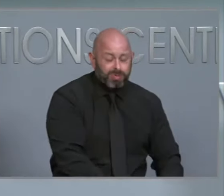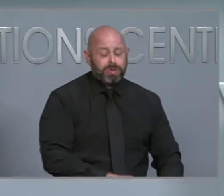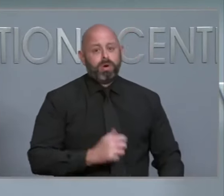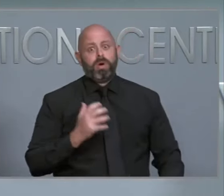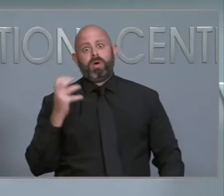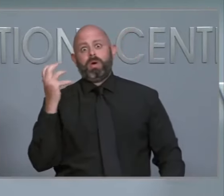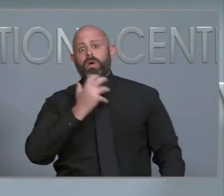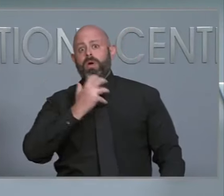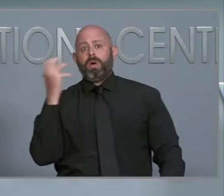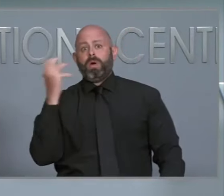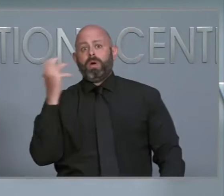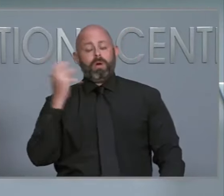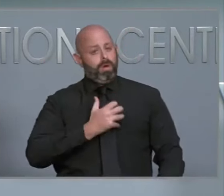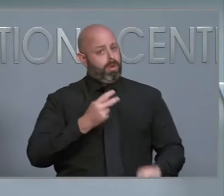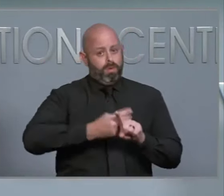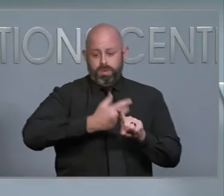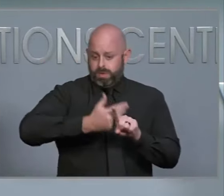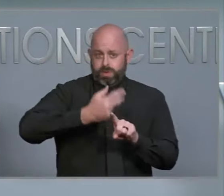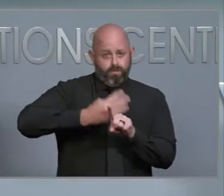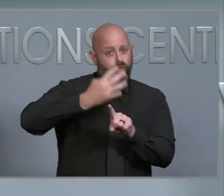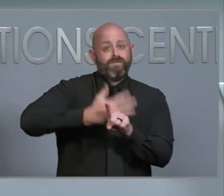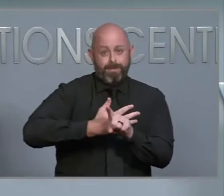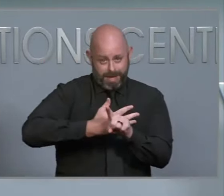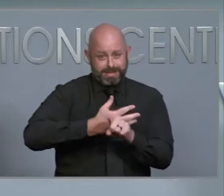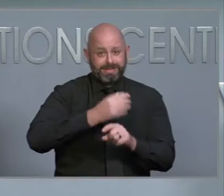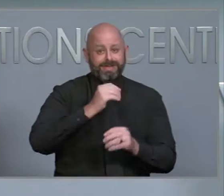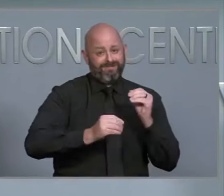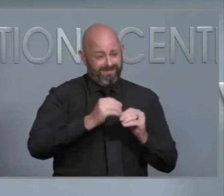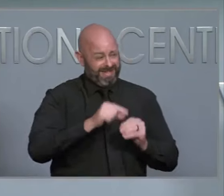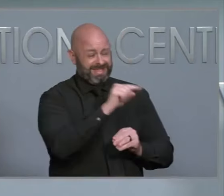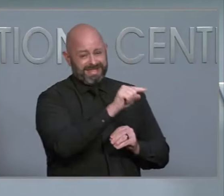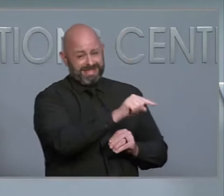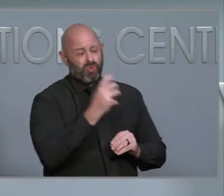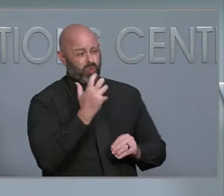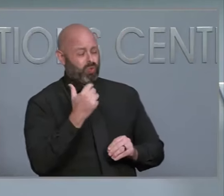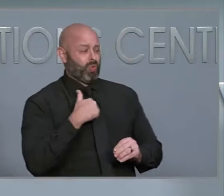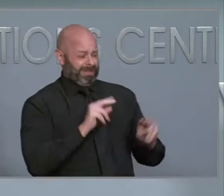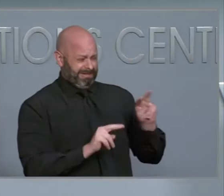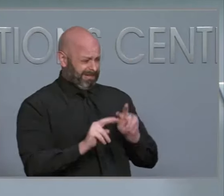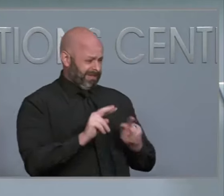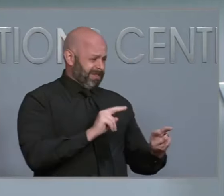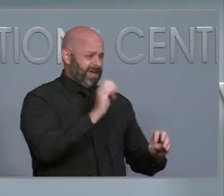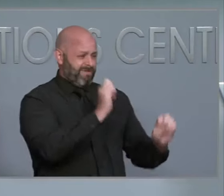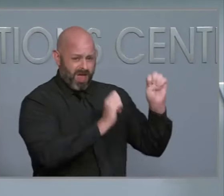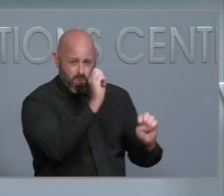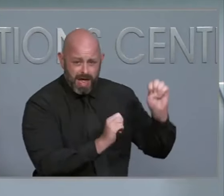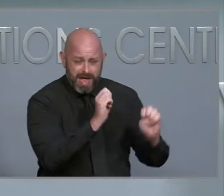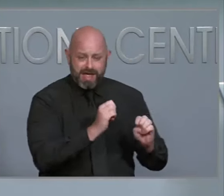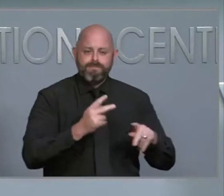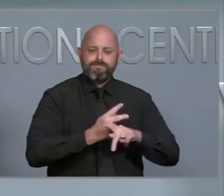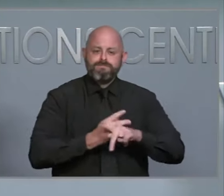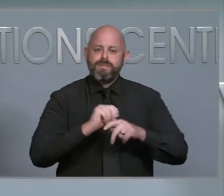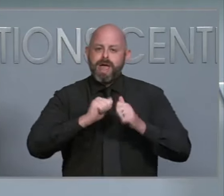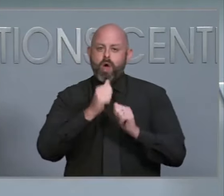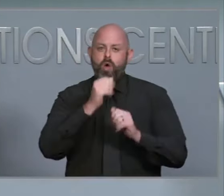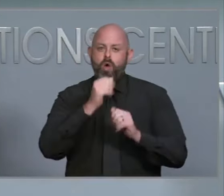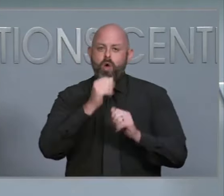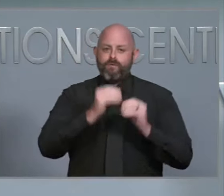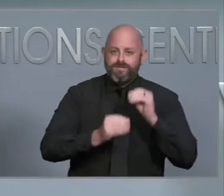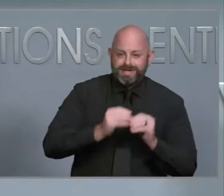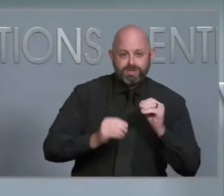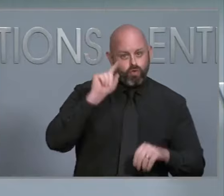at best. Uh, we've still got to evaluate that and do some assessments out there before we can determine what that solution is.